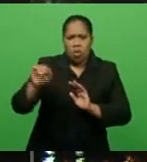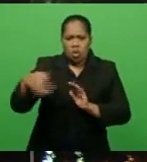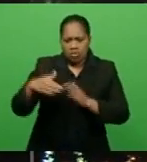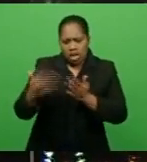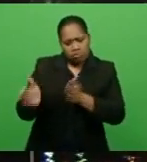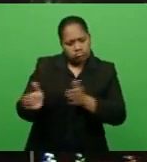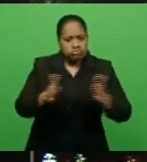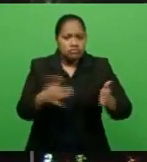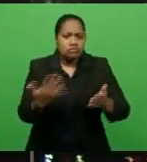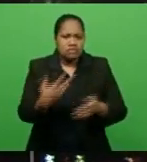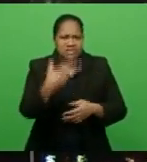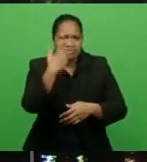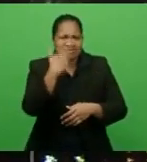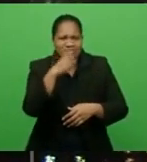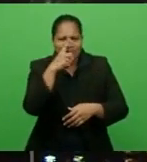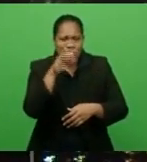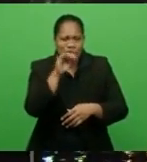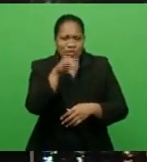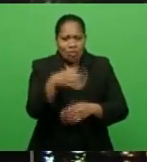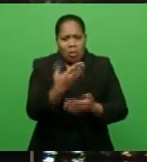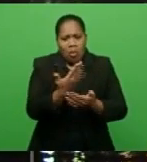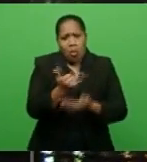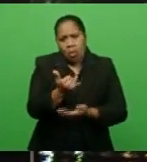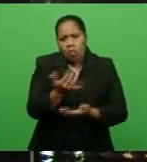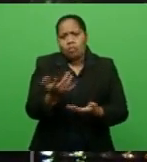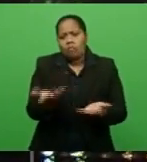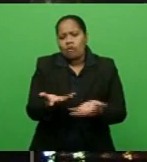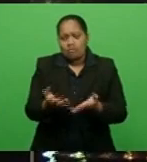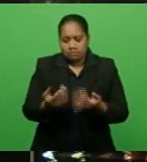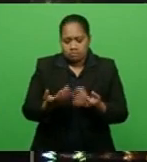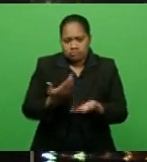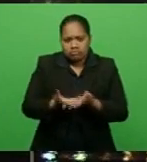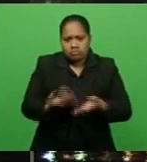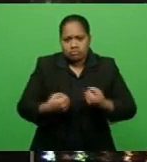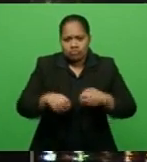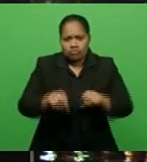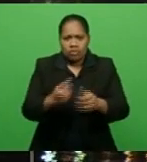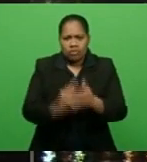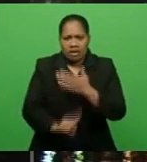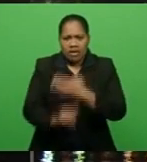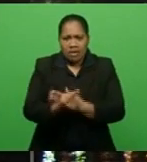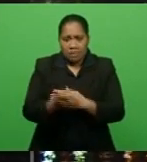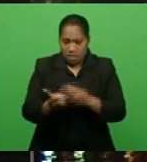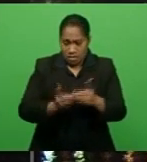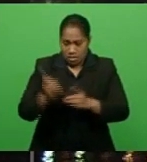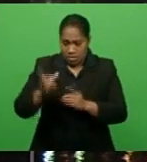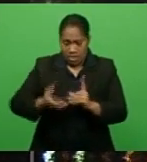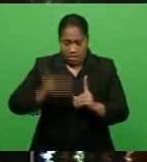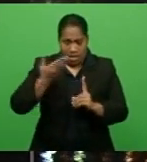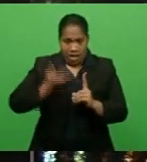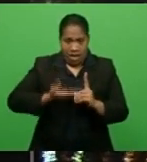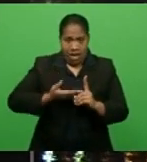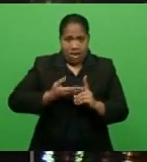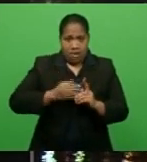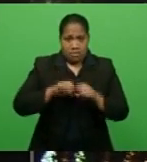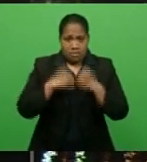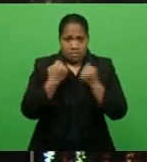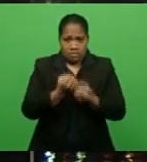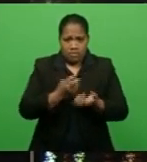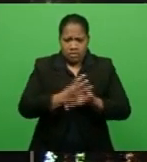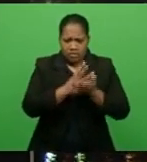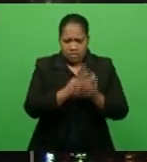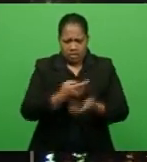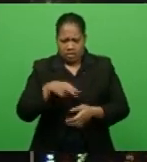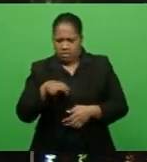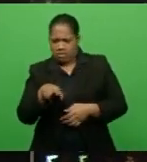homes or on the streets. Director Rupeni Fatayaki expressed disappointment, saying after receiving transfer of property, some children